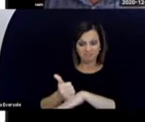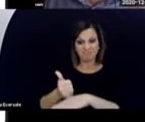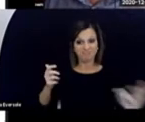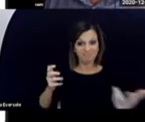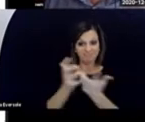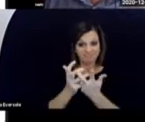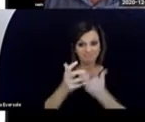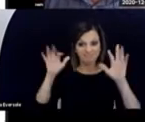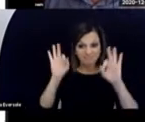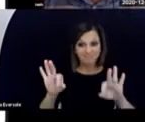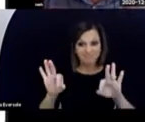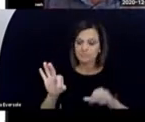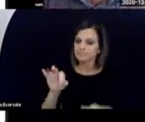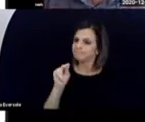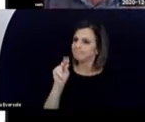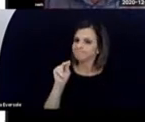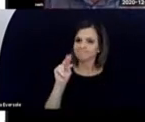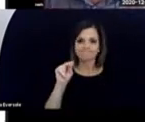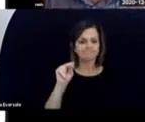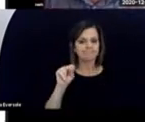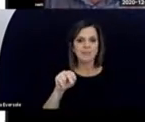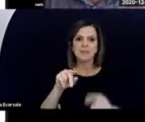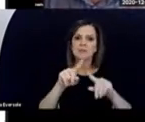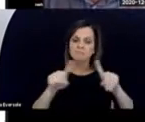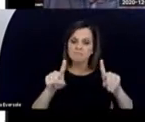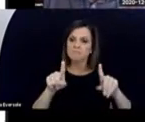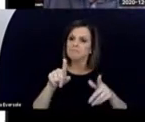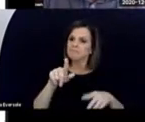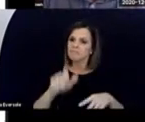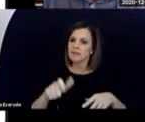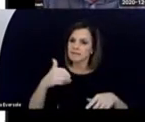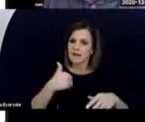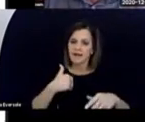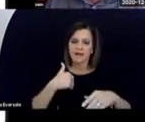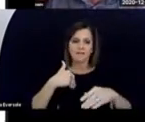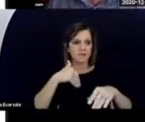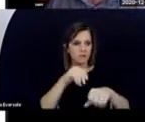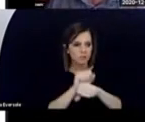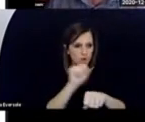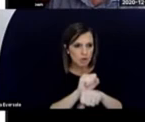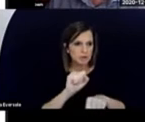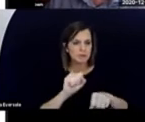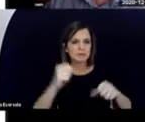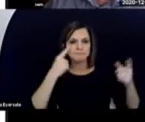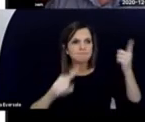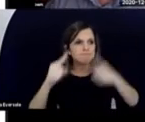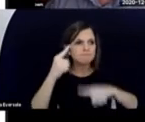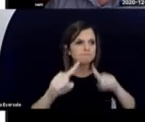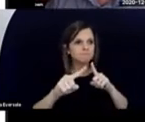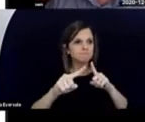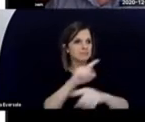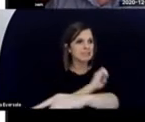and energy and discussion and teamwork to get the program right for the child.